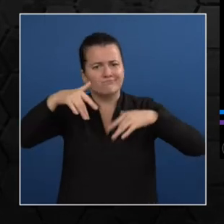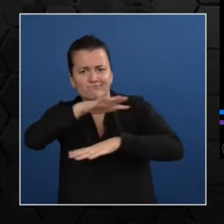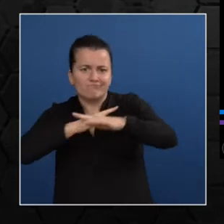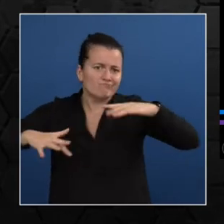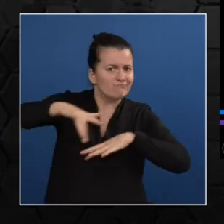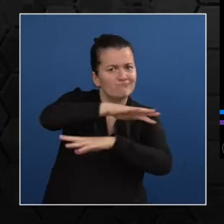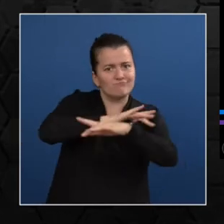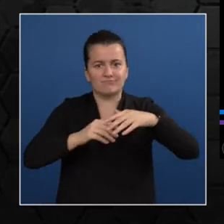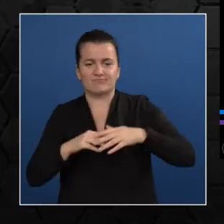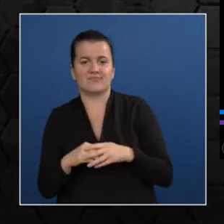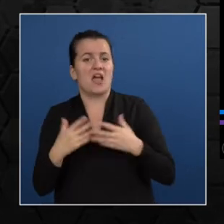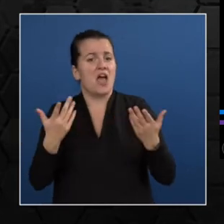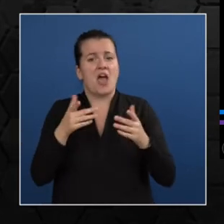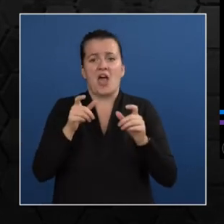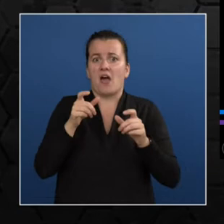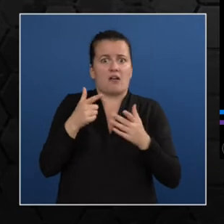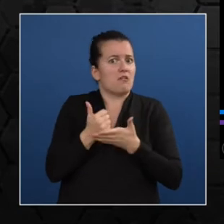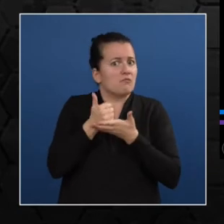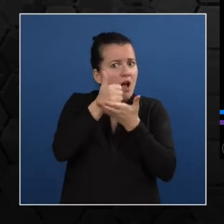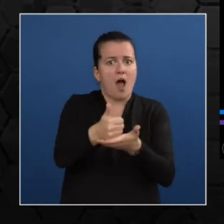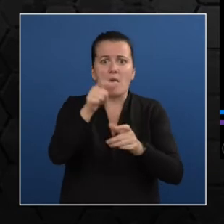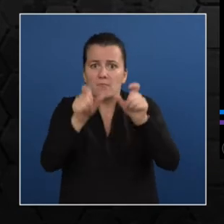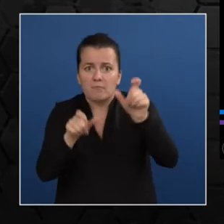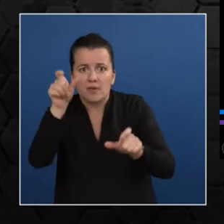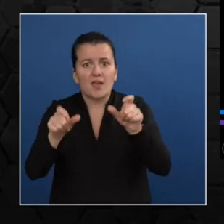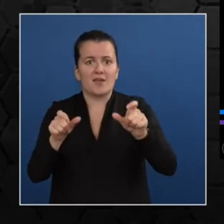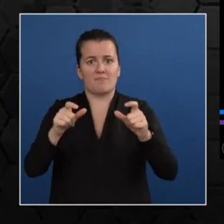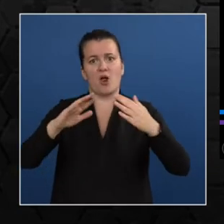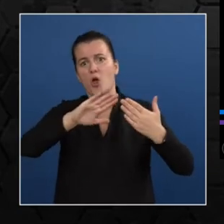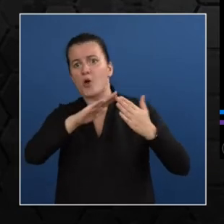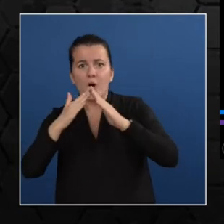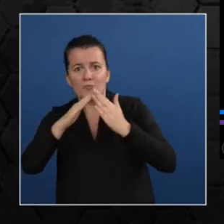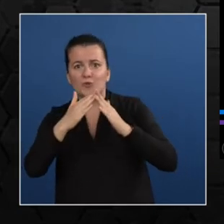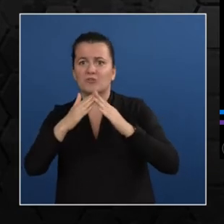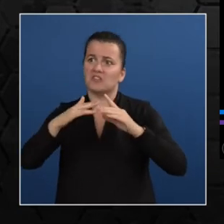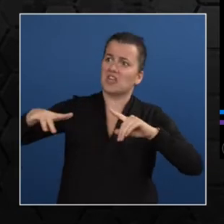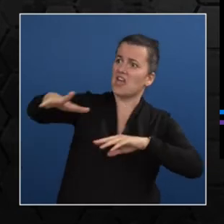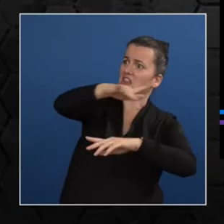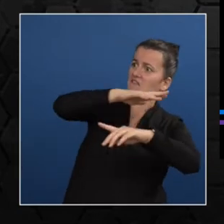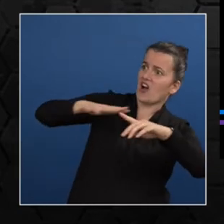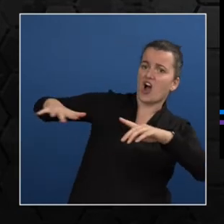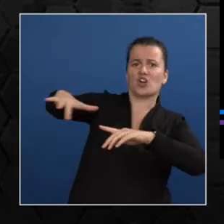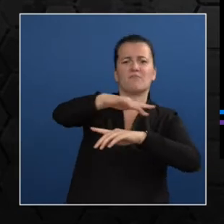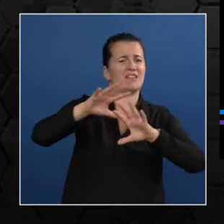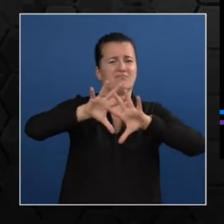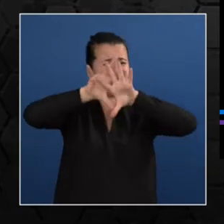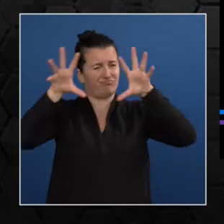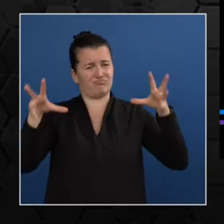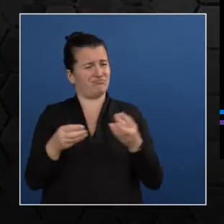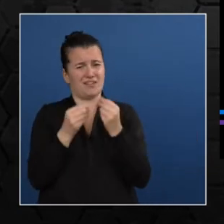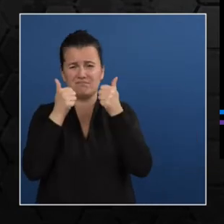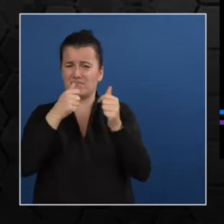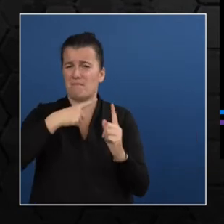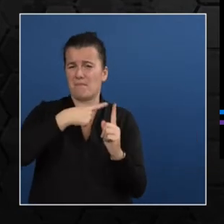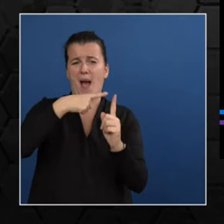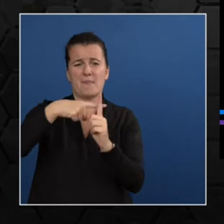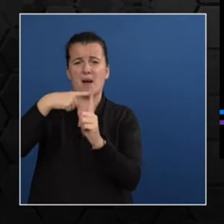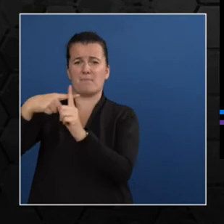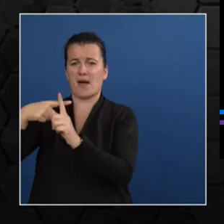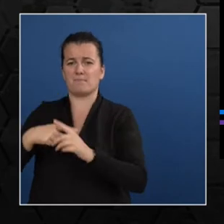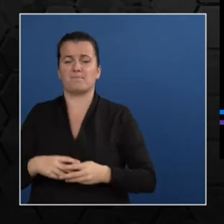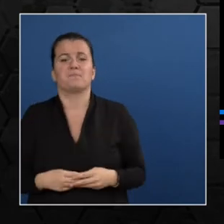environment, to the economy and to the community in general. So these advantages are can be said to be